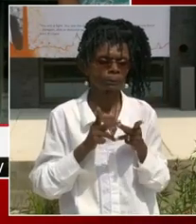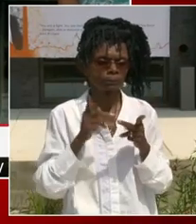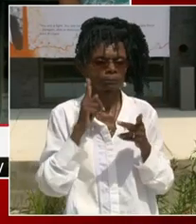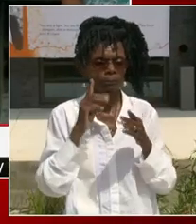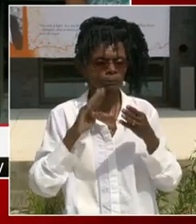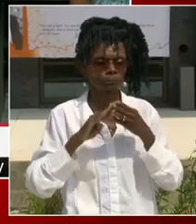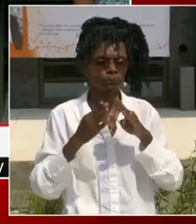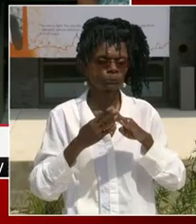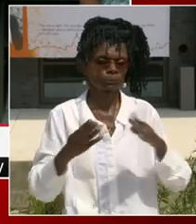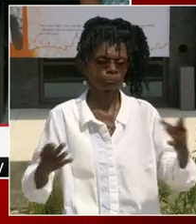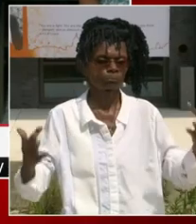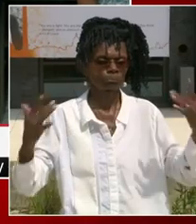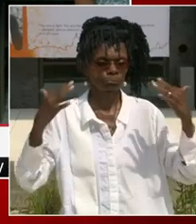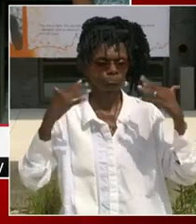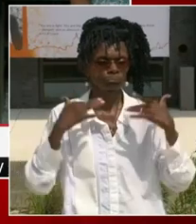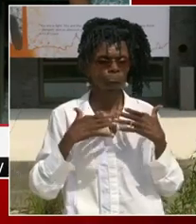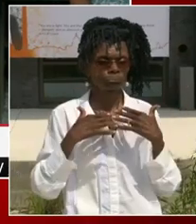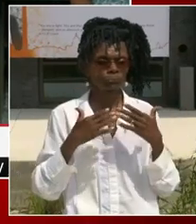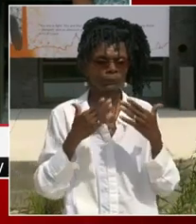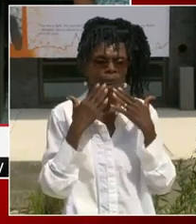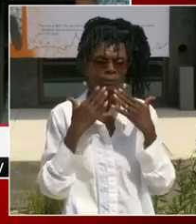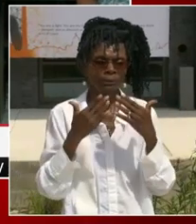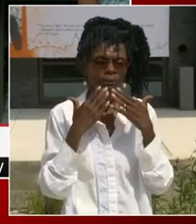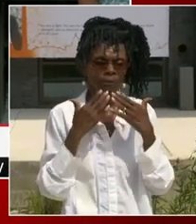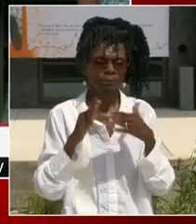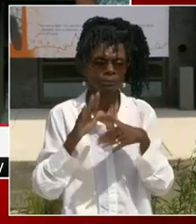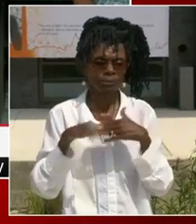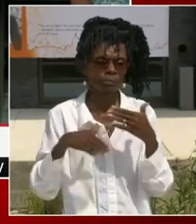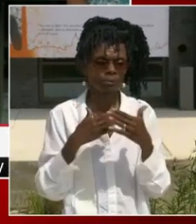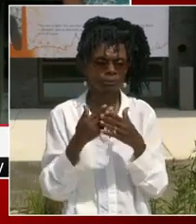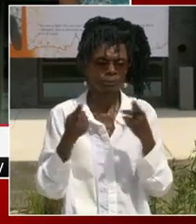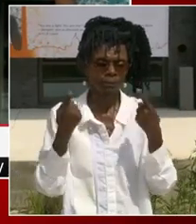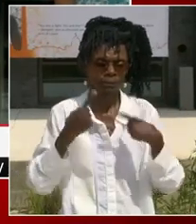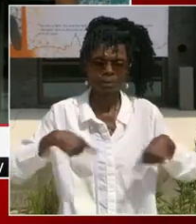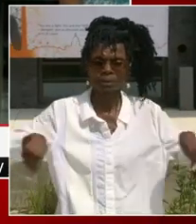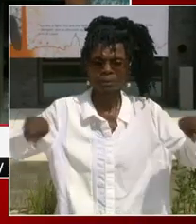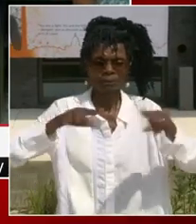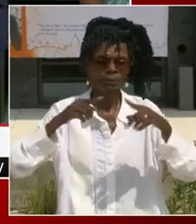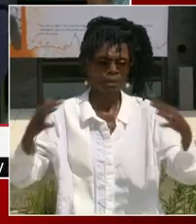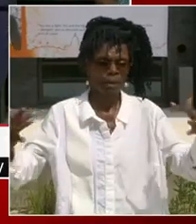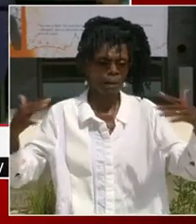So thank you all for being here. And Principal Jackson, I am so excited for you.